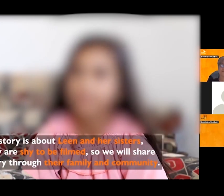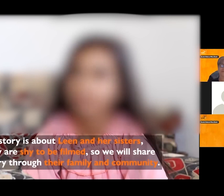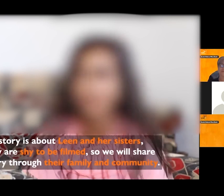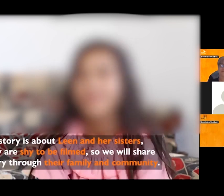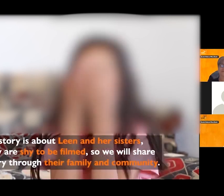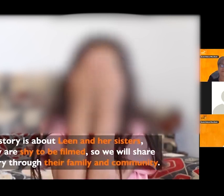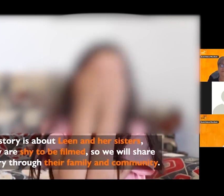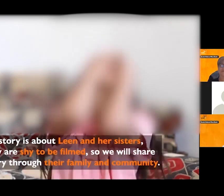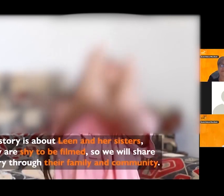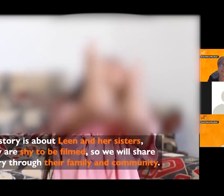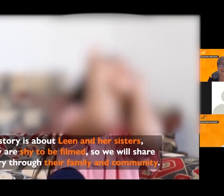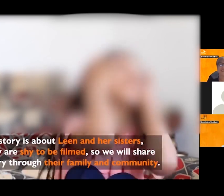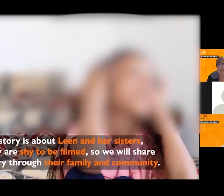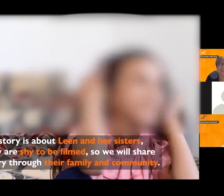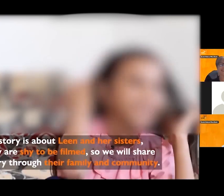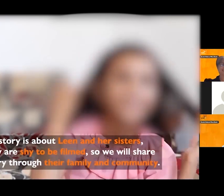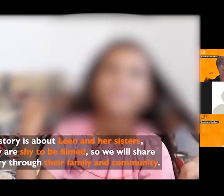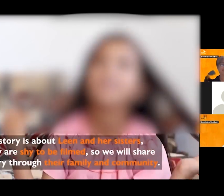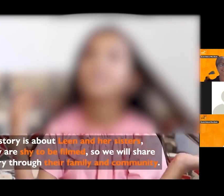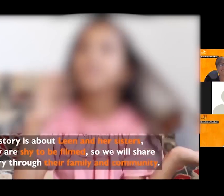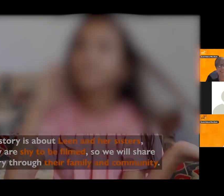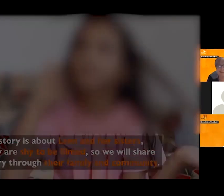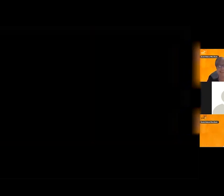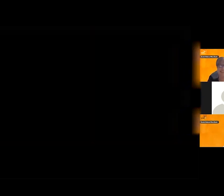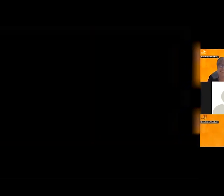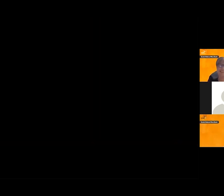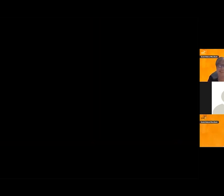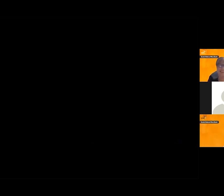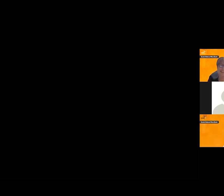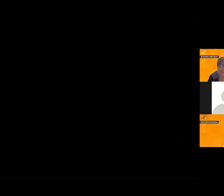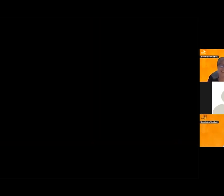I'm Eliana from the 12 home. year. Bye-bye.